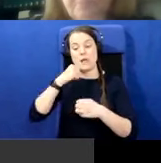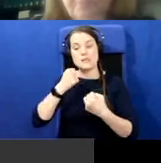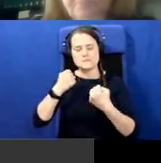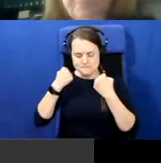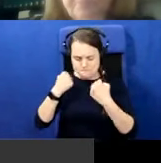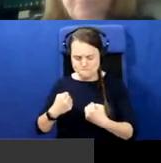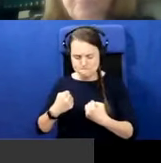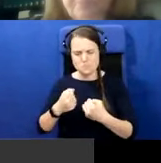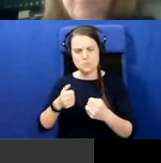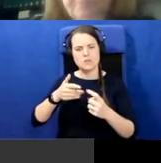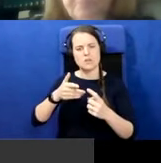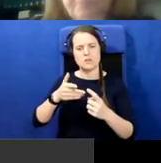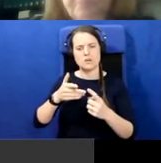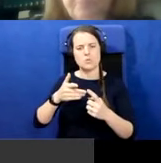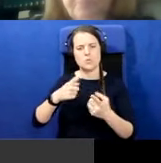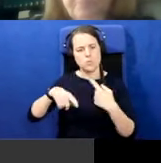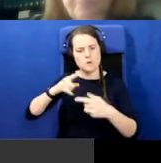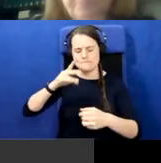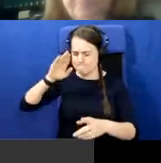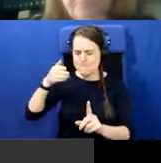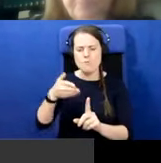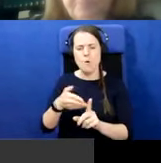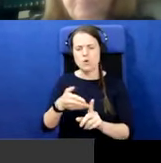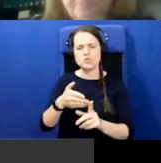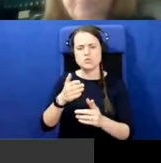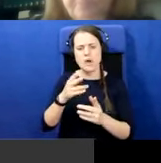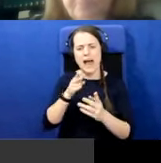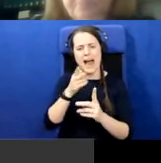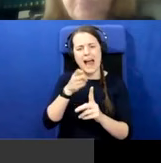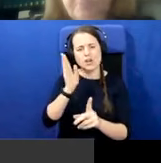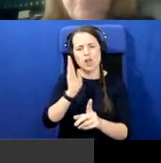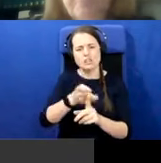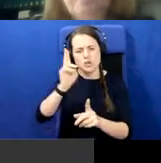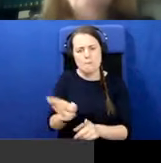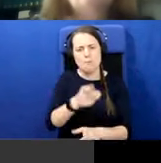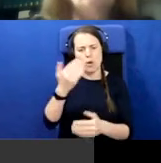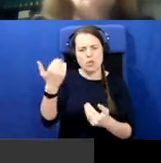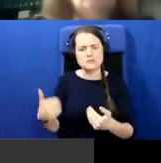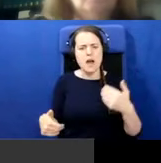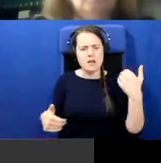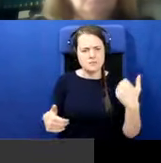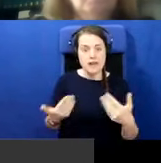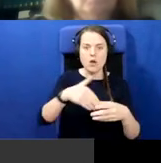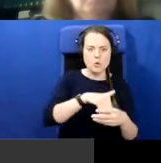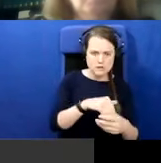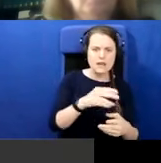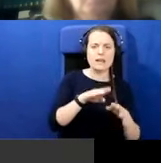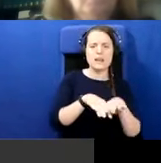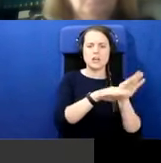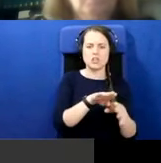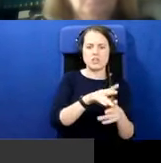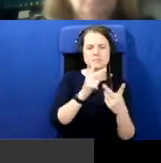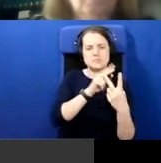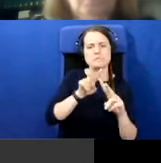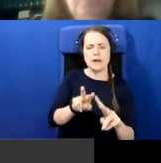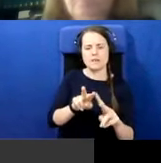acknowledge the bad side of events with regard to partition for the nationalist community. Um, that nobody is